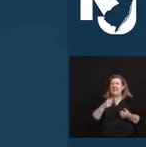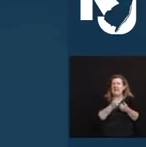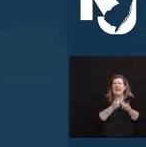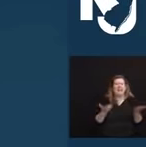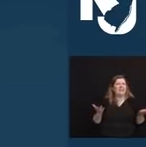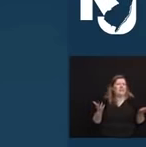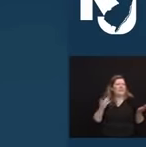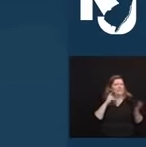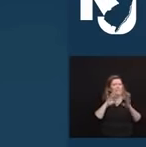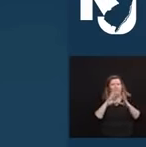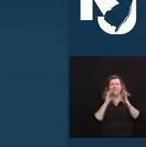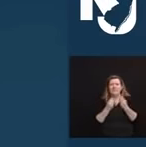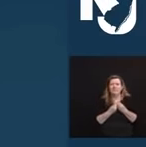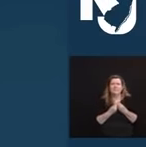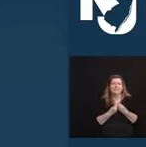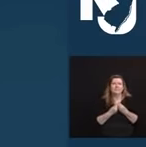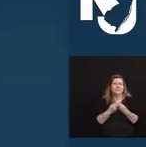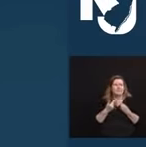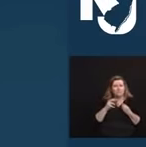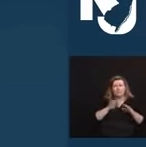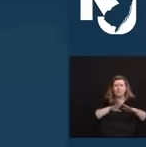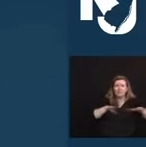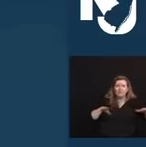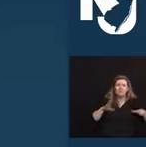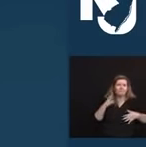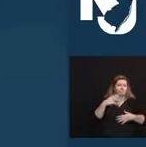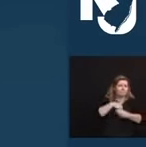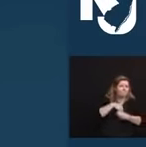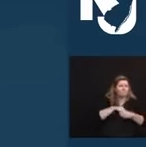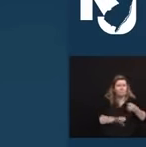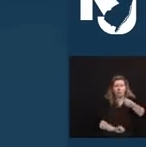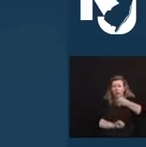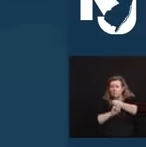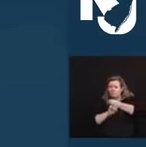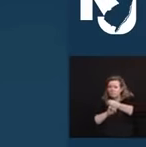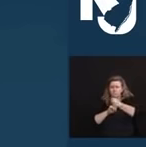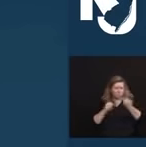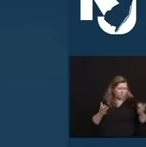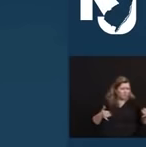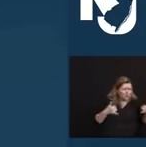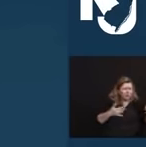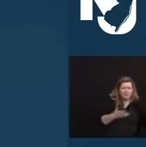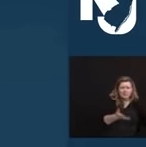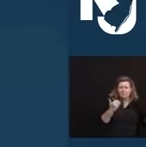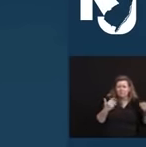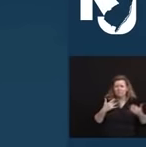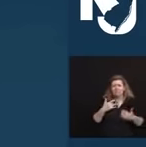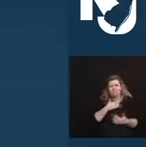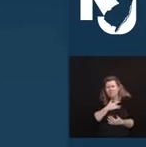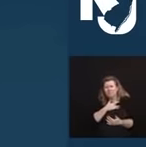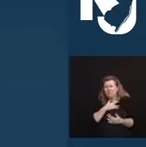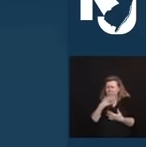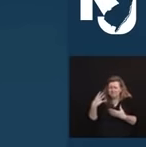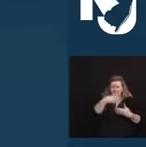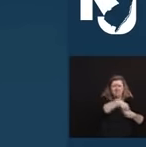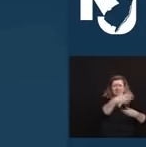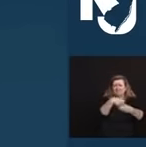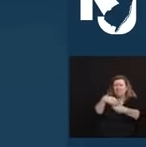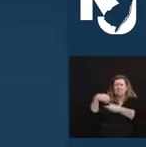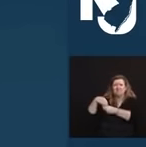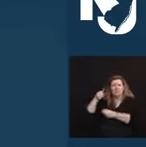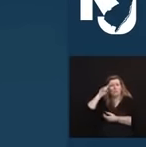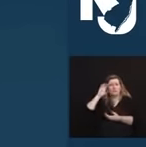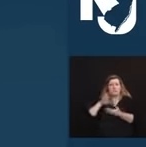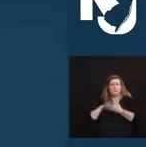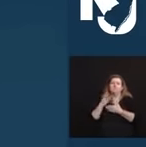grandchild's birthday party. Her husband of 67 years, John, passed away in June of 2018.